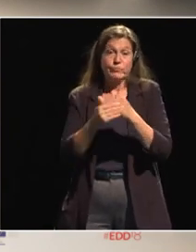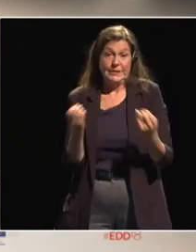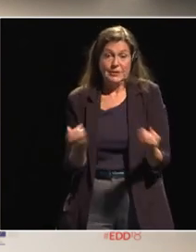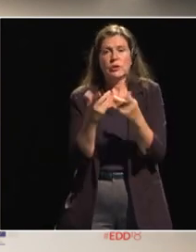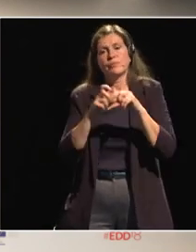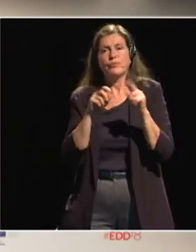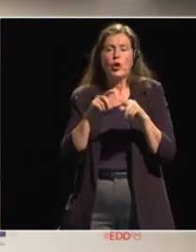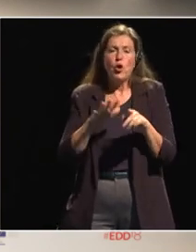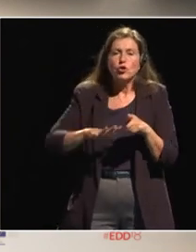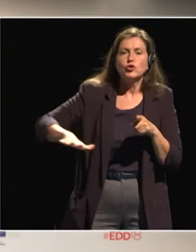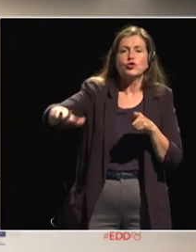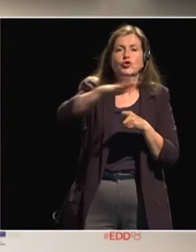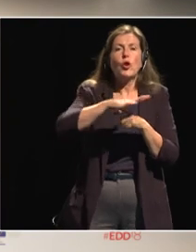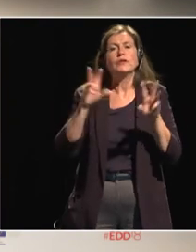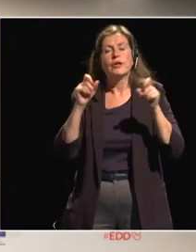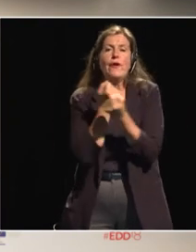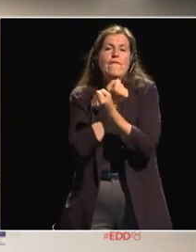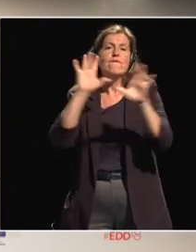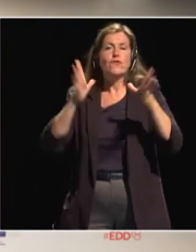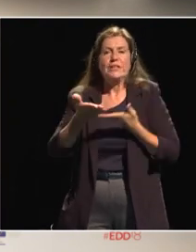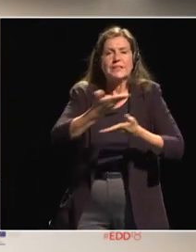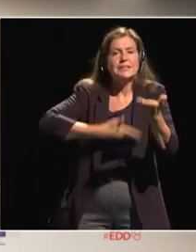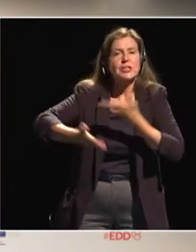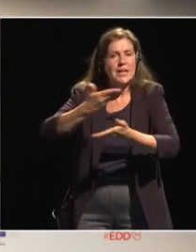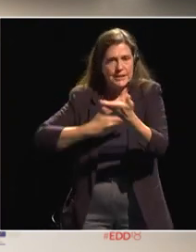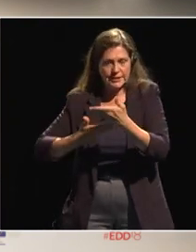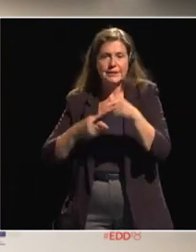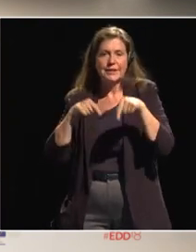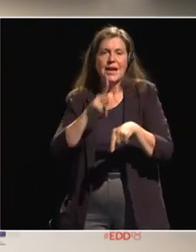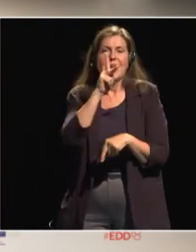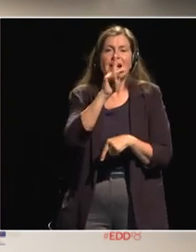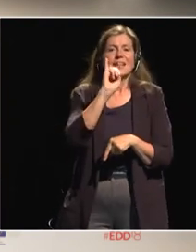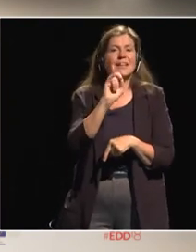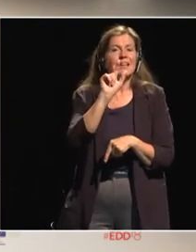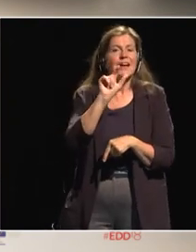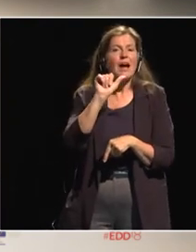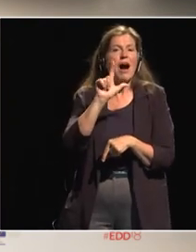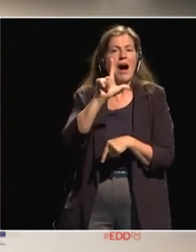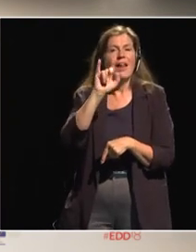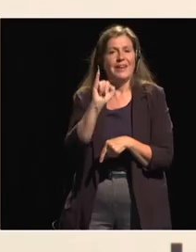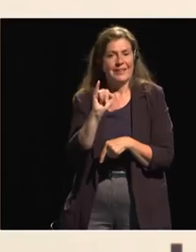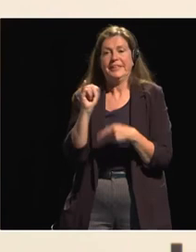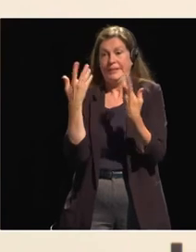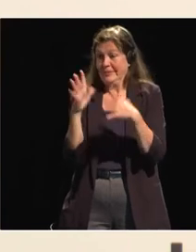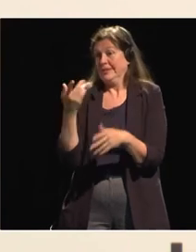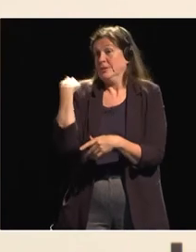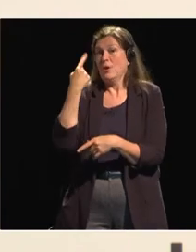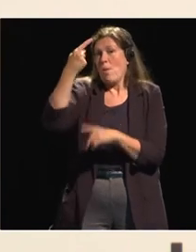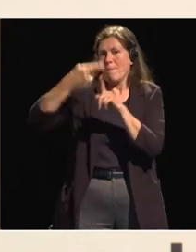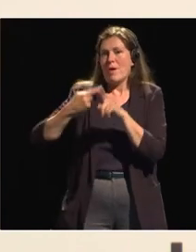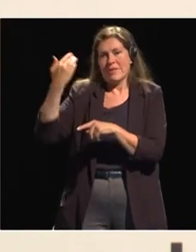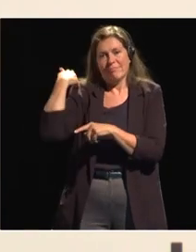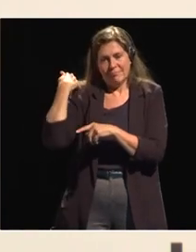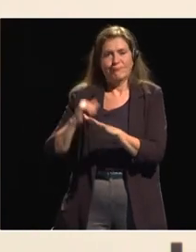working on this we've created a free trade area last month in kigali so we're on the